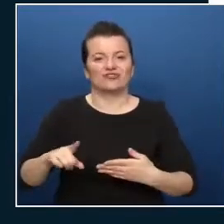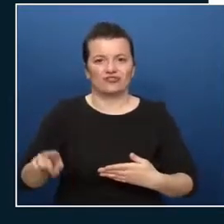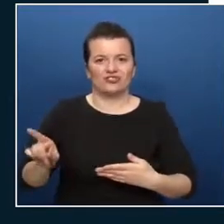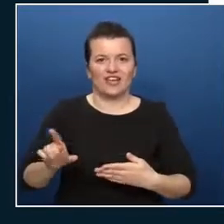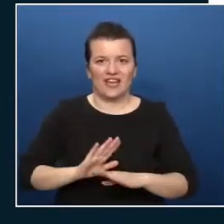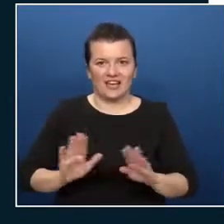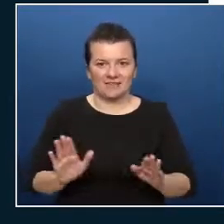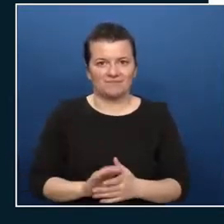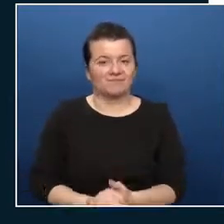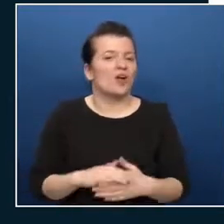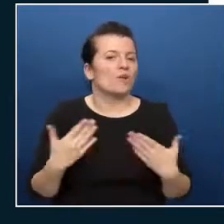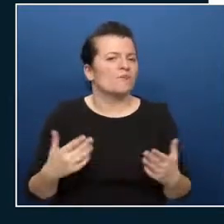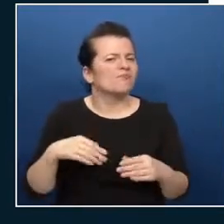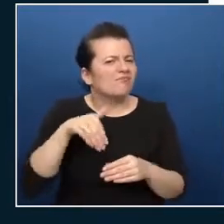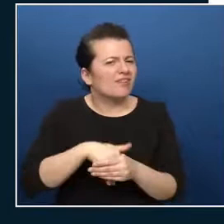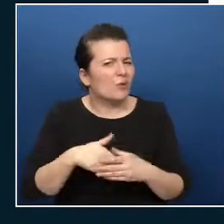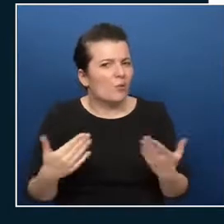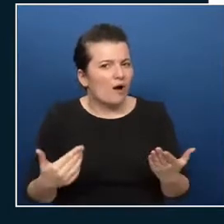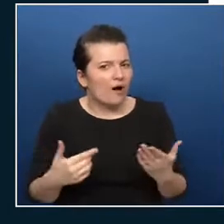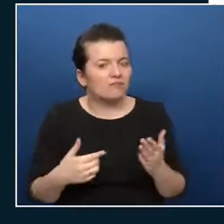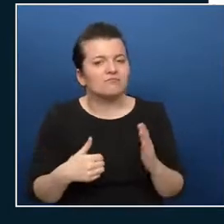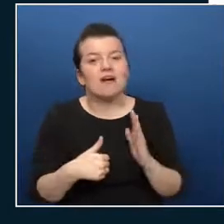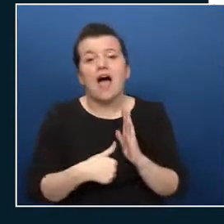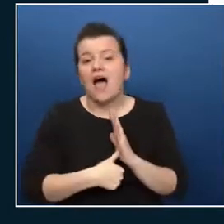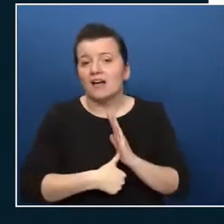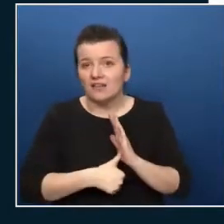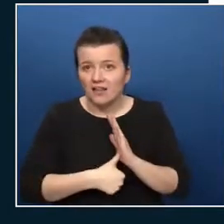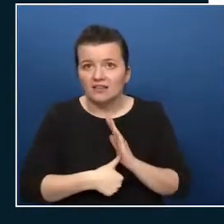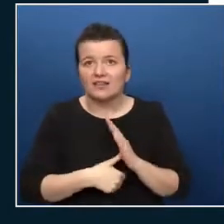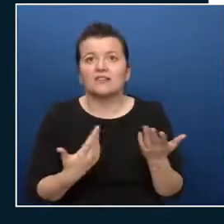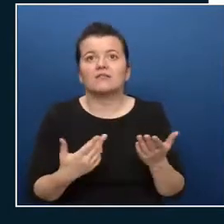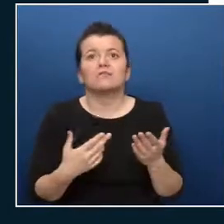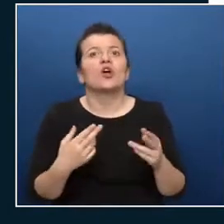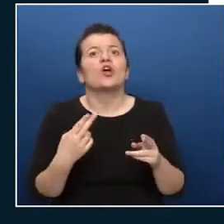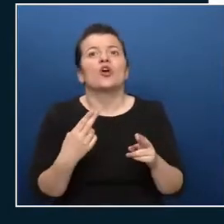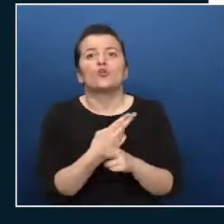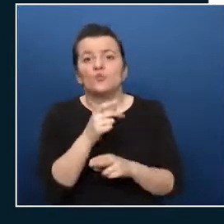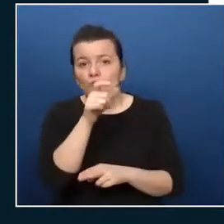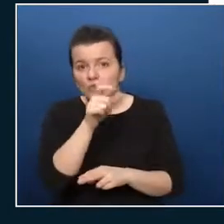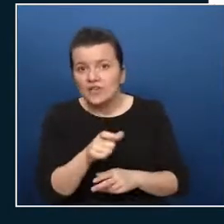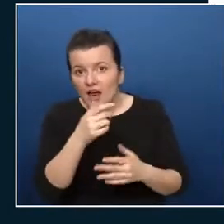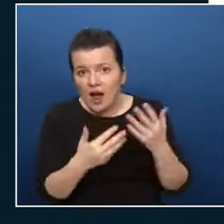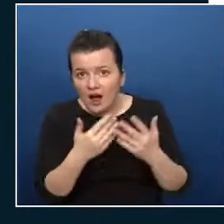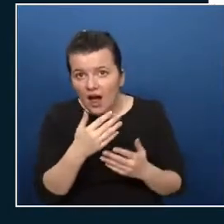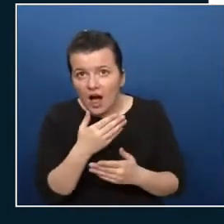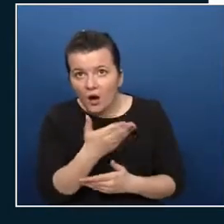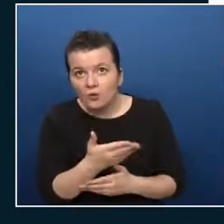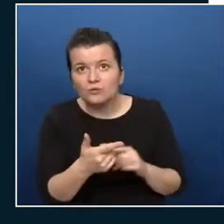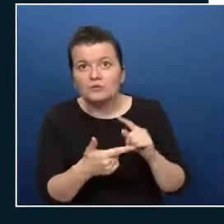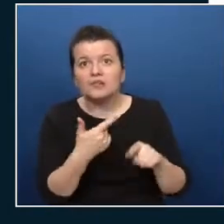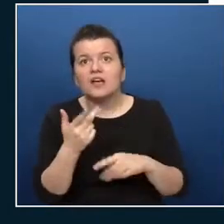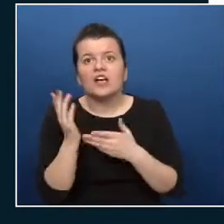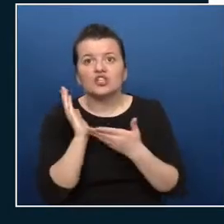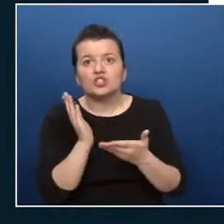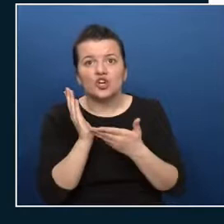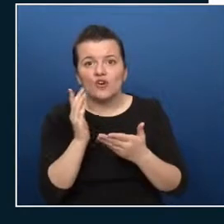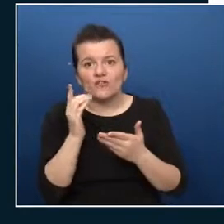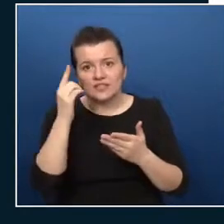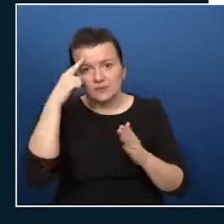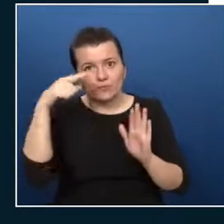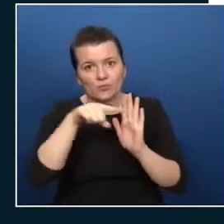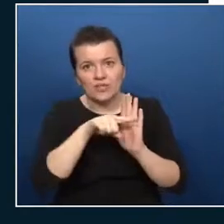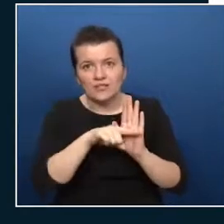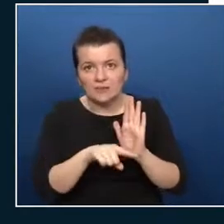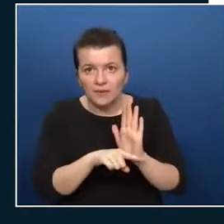identities user accounts service principles and managed identities talked about system assigned versus user assigned managed